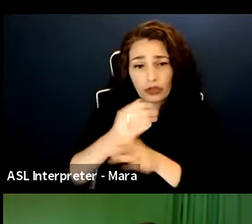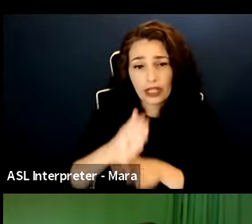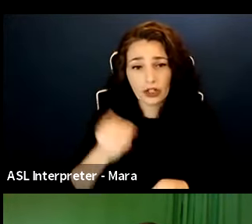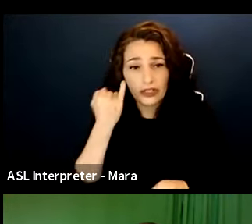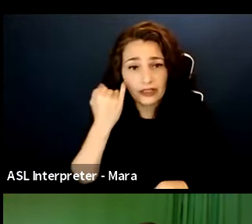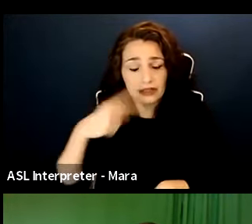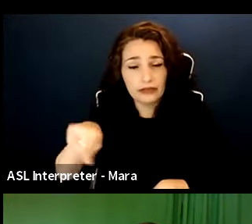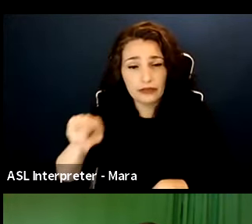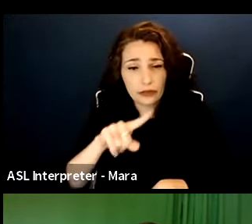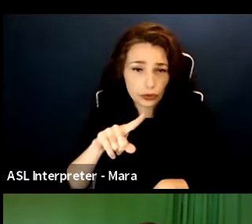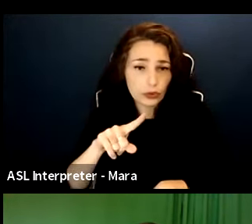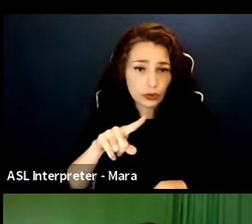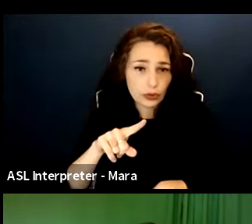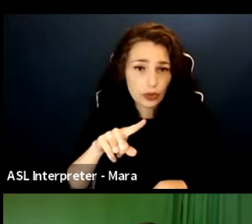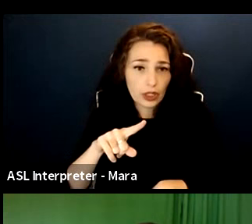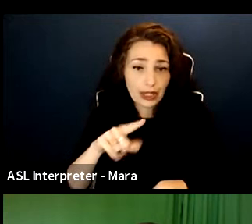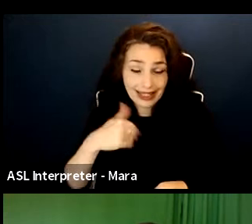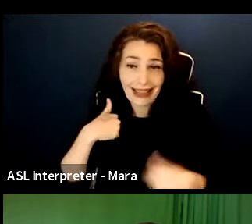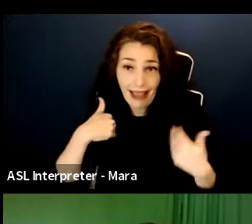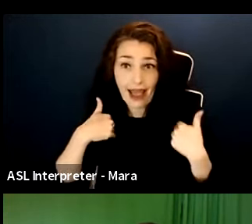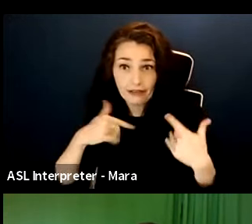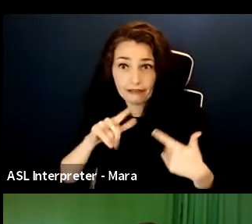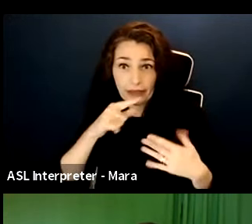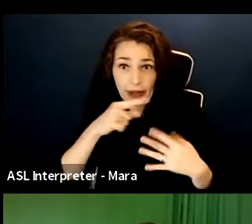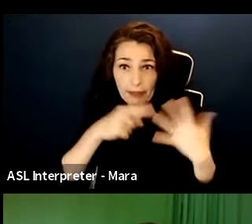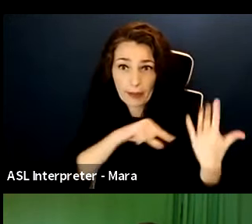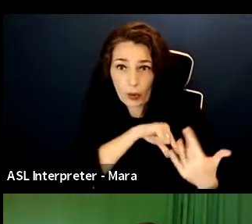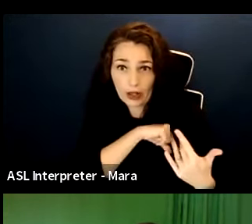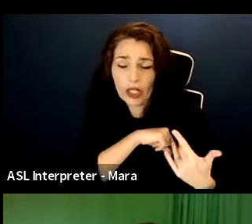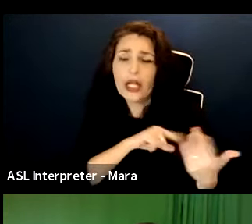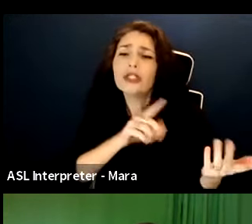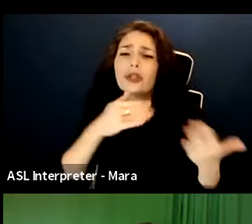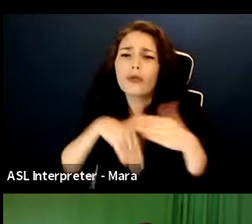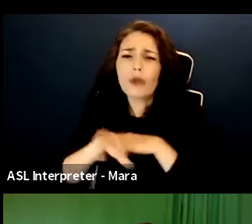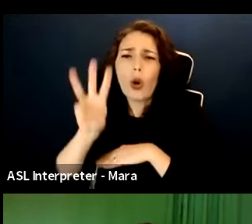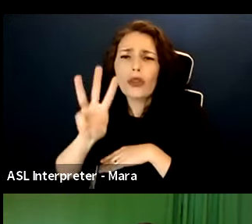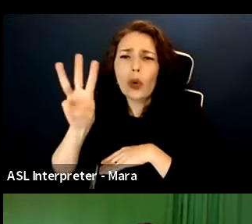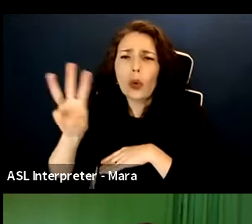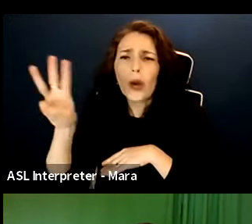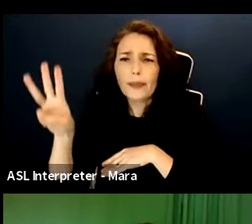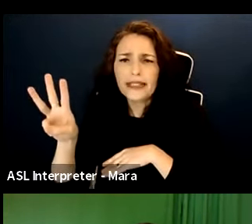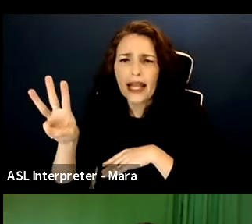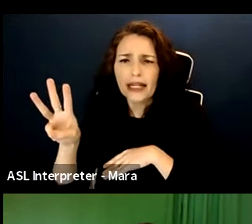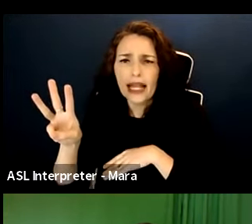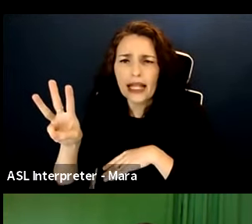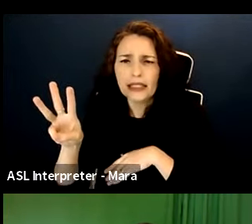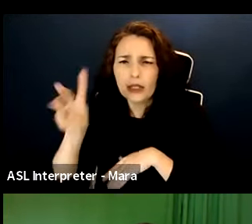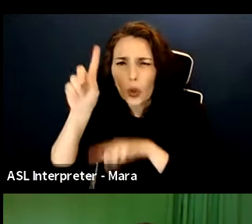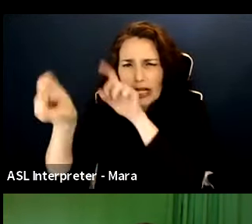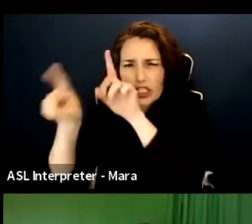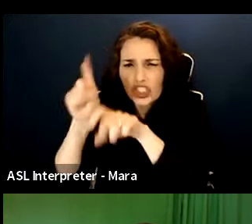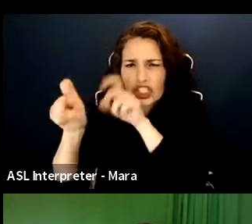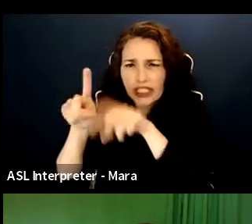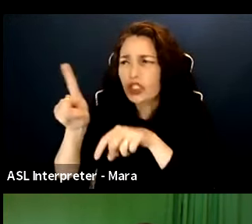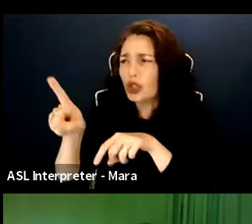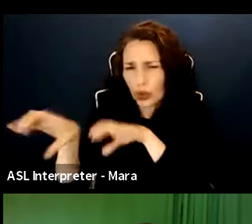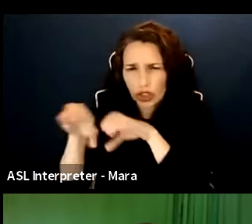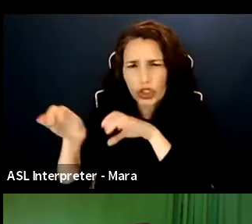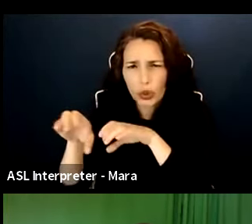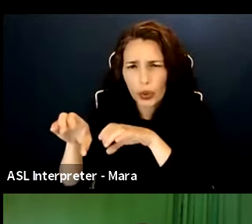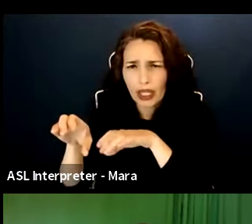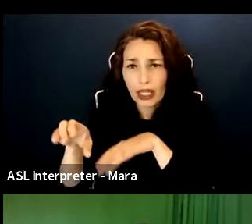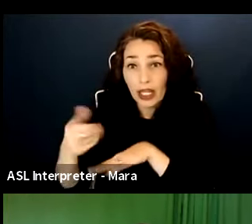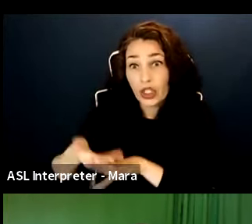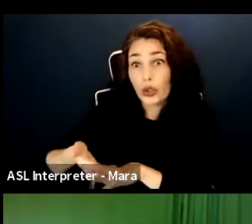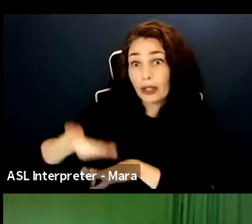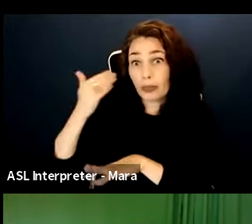actually go to our website. And if you want to even go through the screening questions alone to even pre-vet, so don't finish